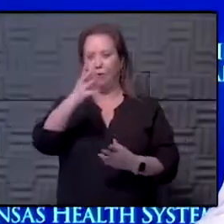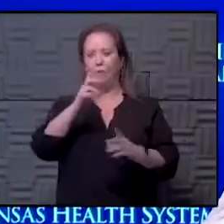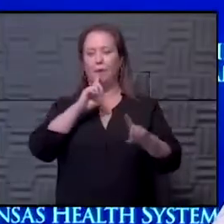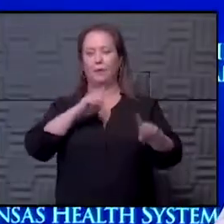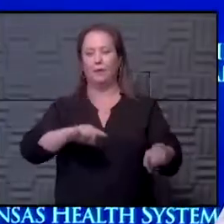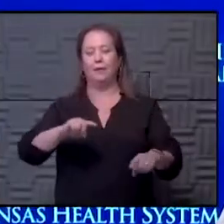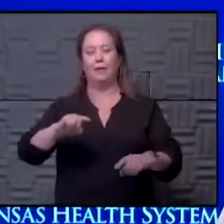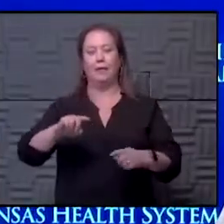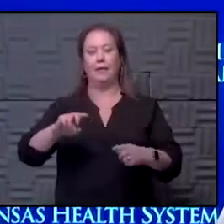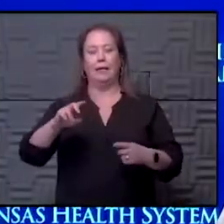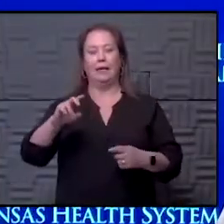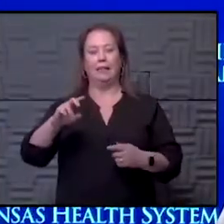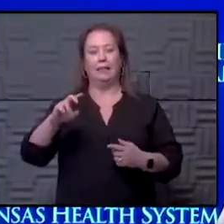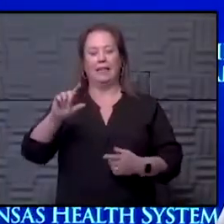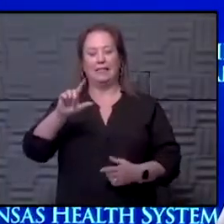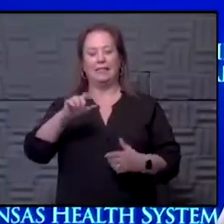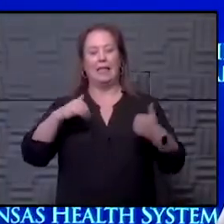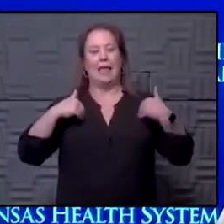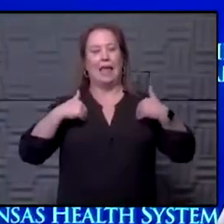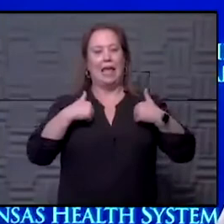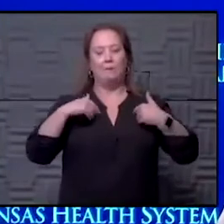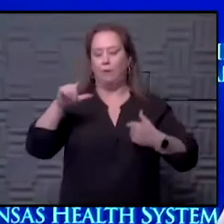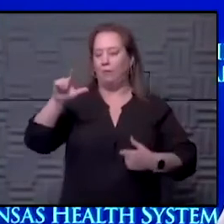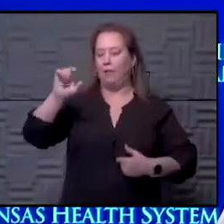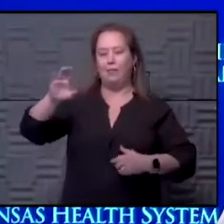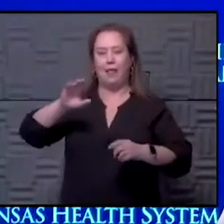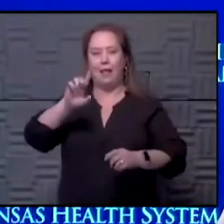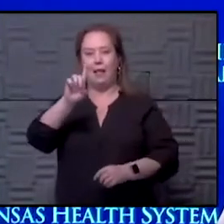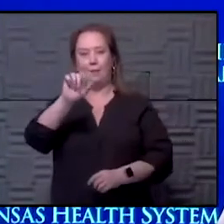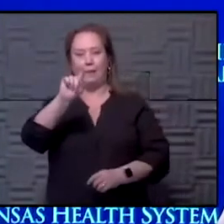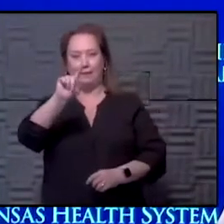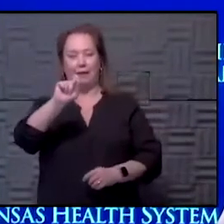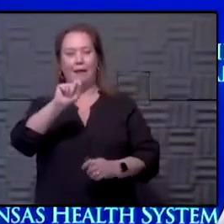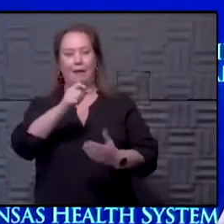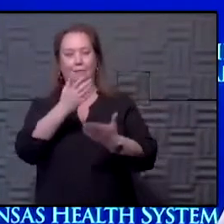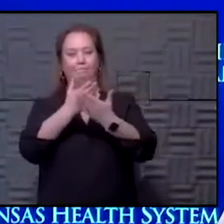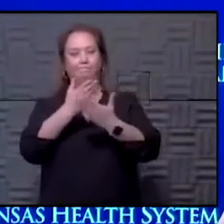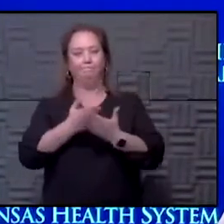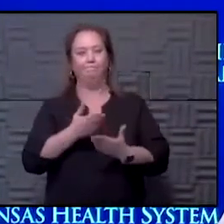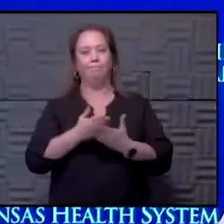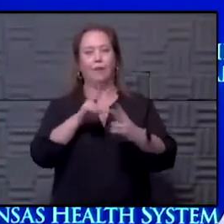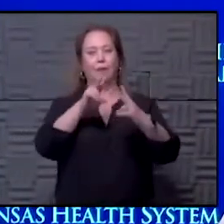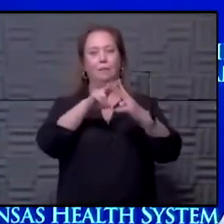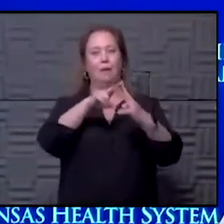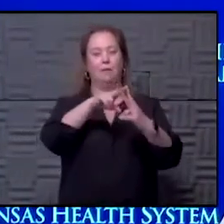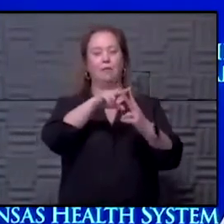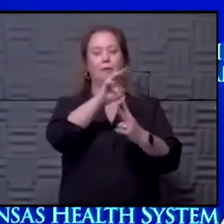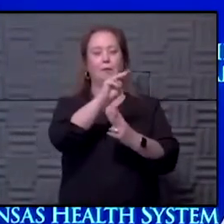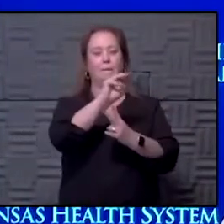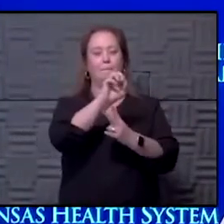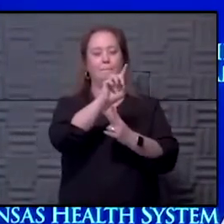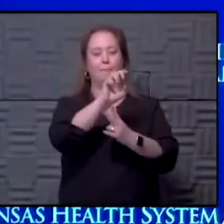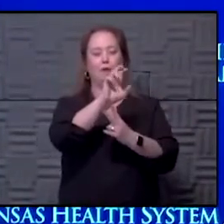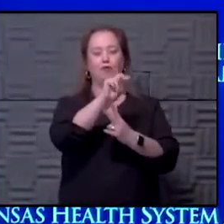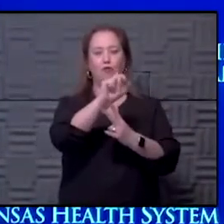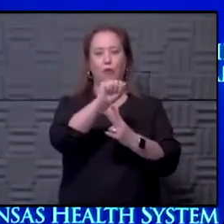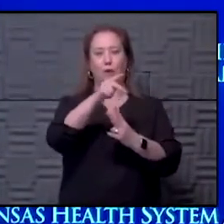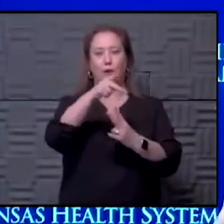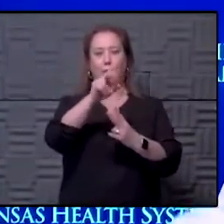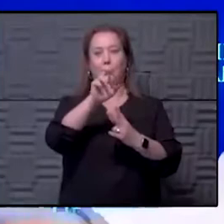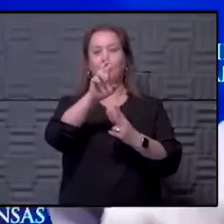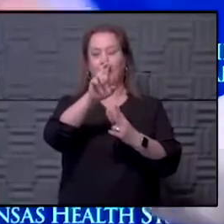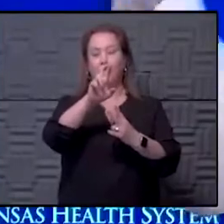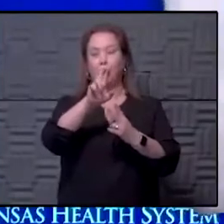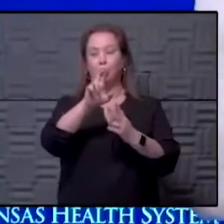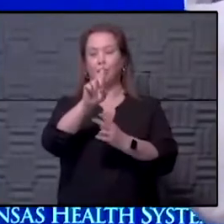that's the second set of animal and lab data that's demonstrated the same thing about Moderna and Pfizer vaccine against the South Africa. And you gave variants that have been published in the New England Journal of Medicine.